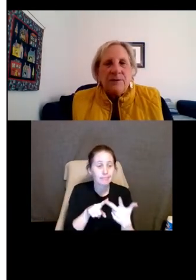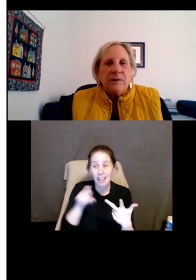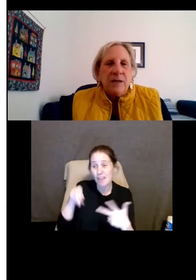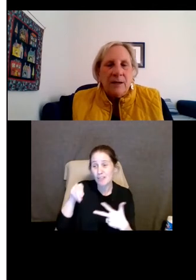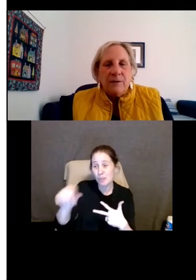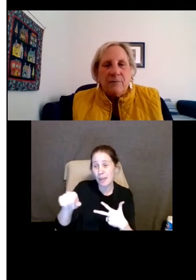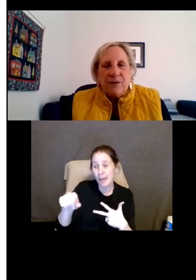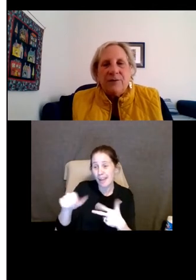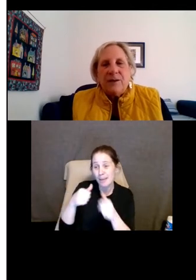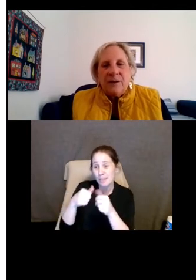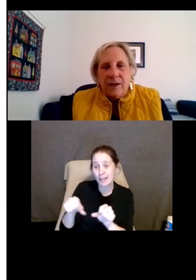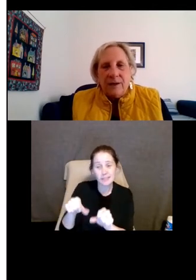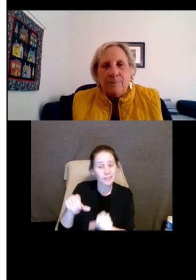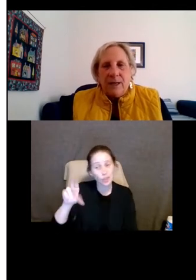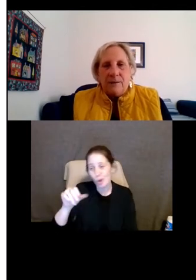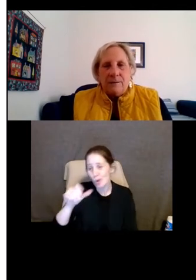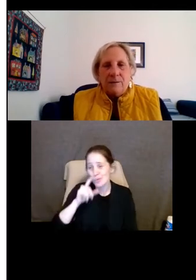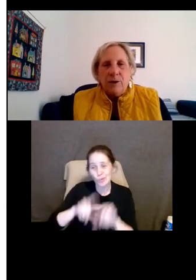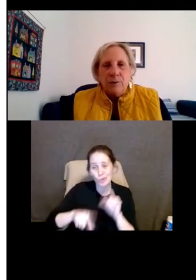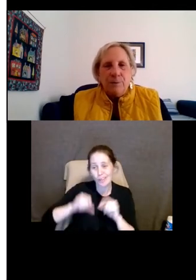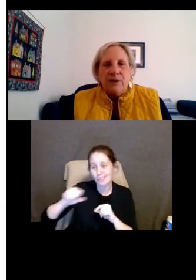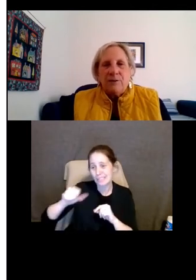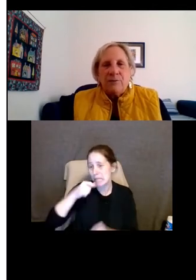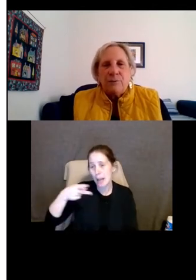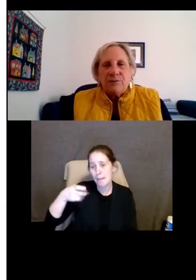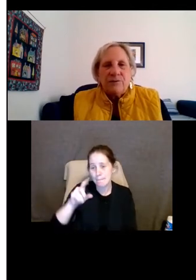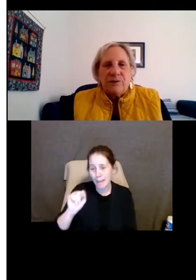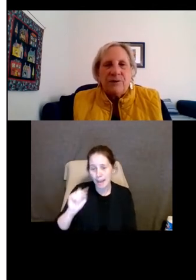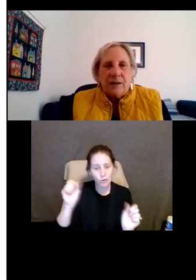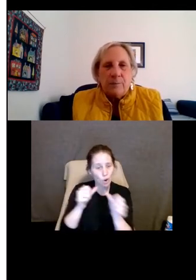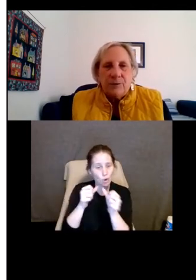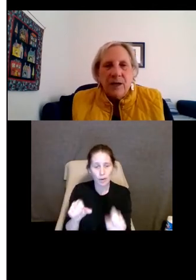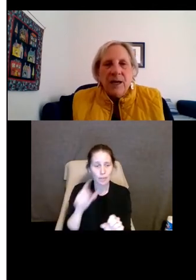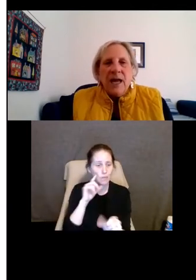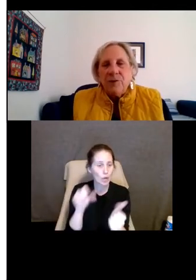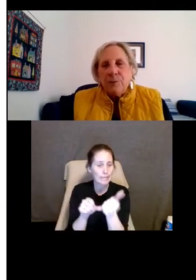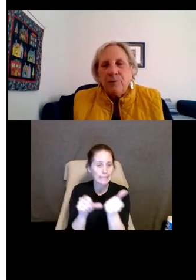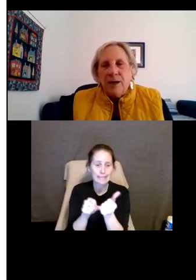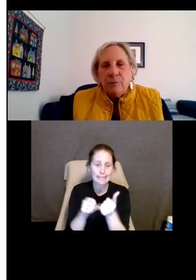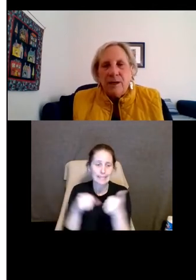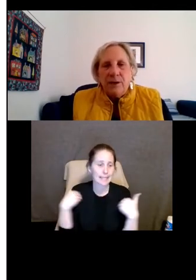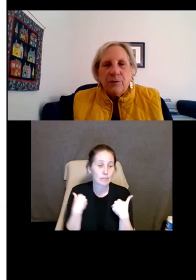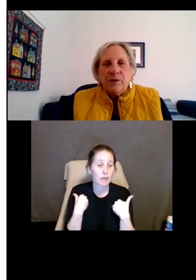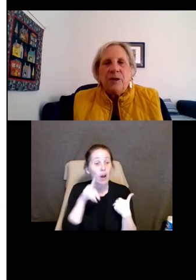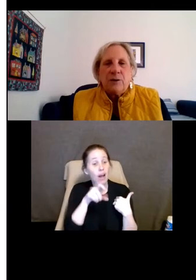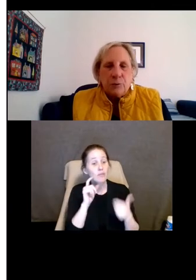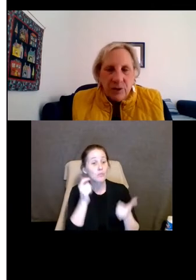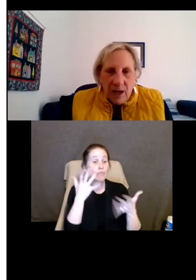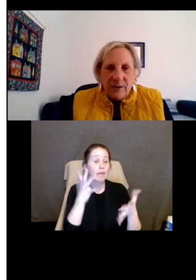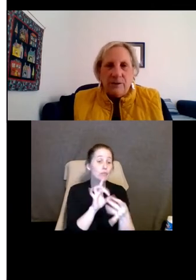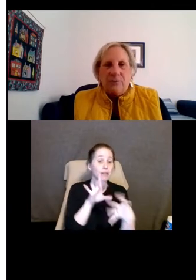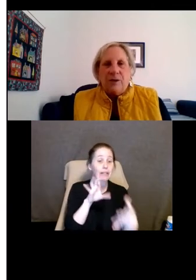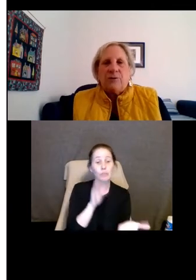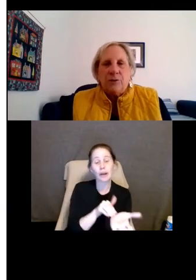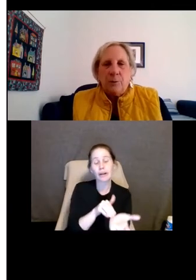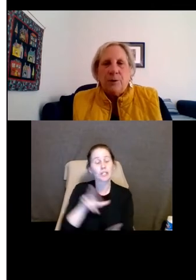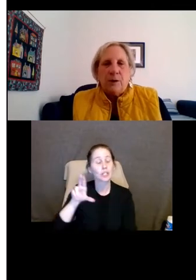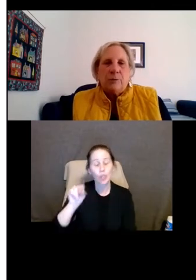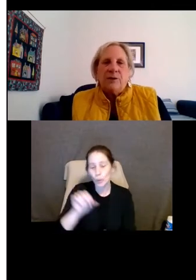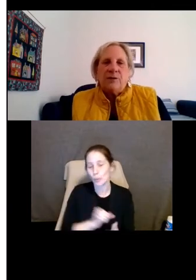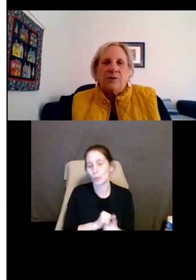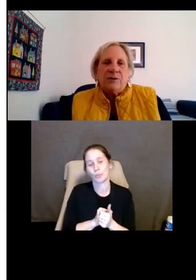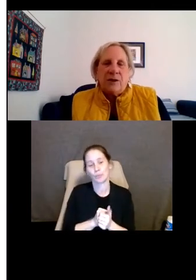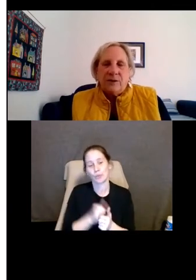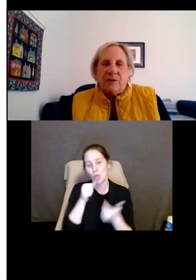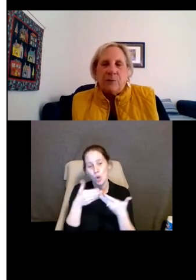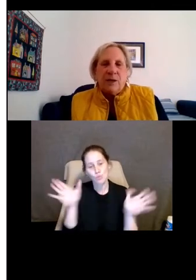a pet deposit, not a defense, and it's not a pet. No deposits from assistance animals. Have to provide a release for the doctor, not a defense. No